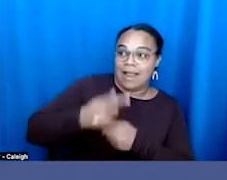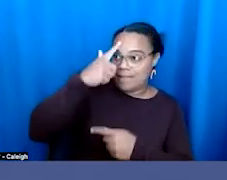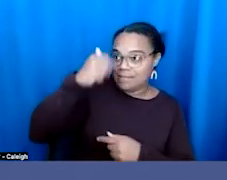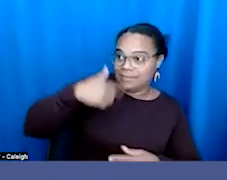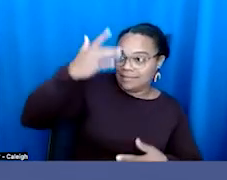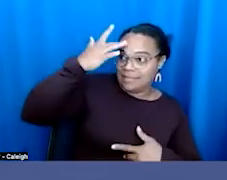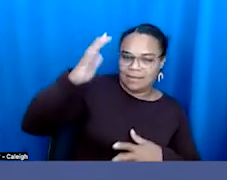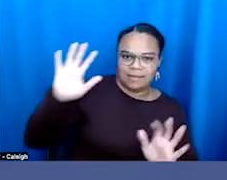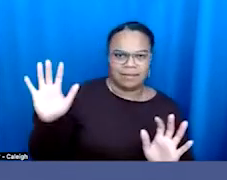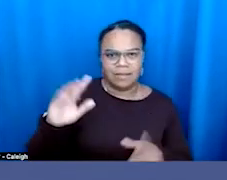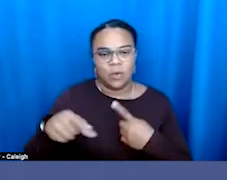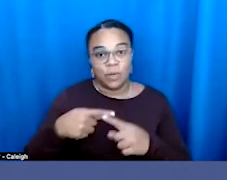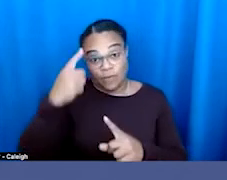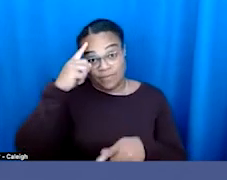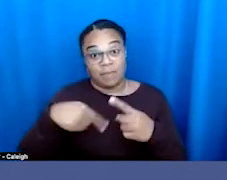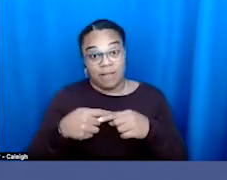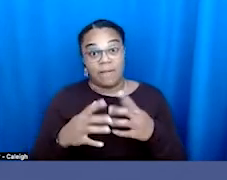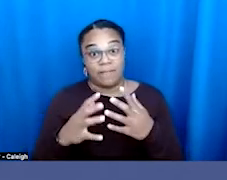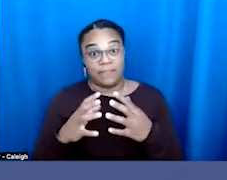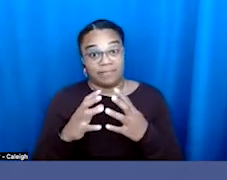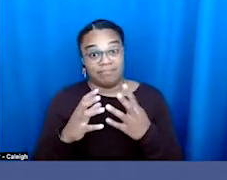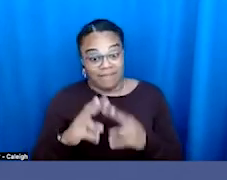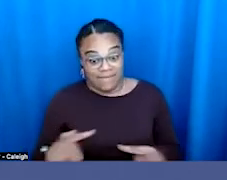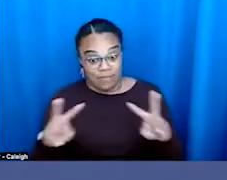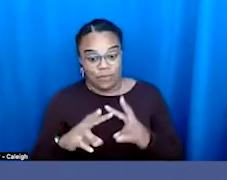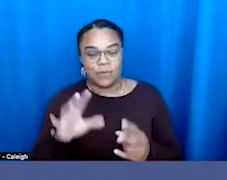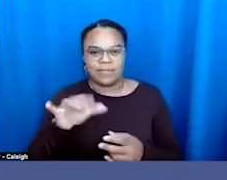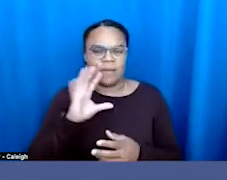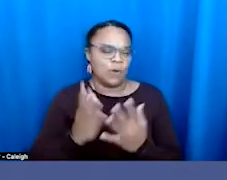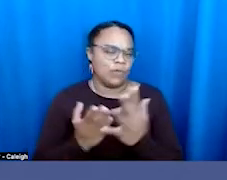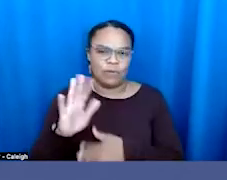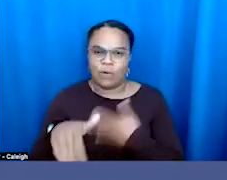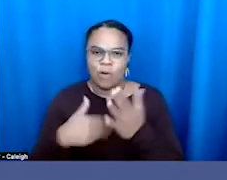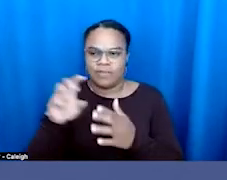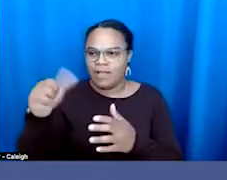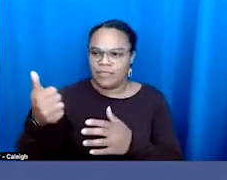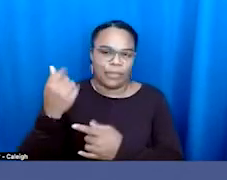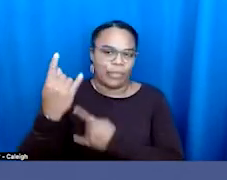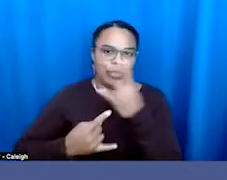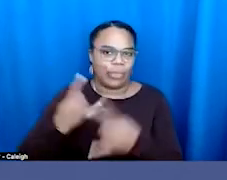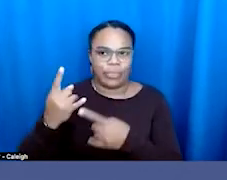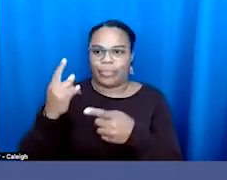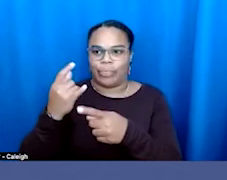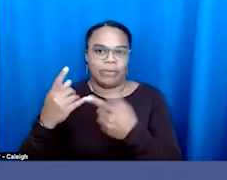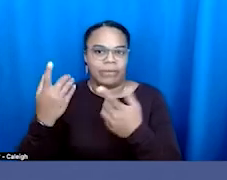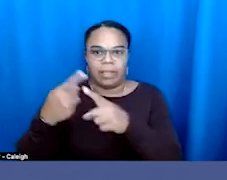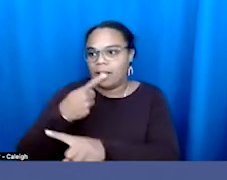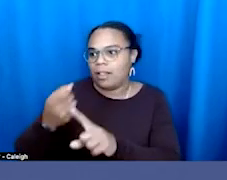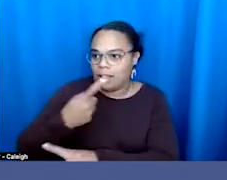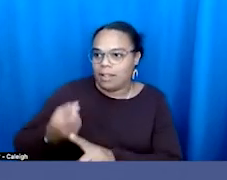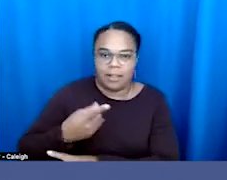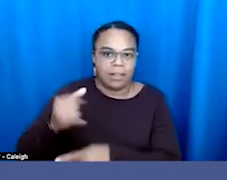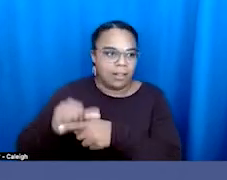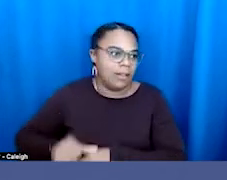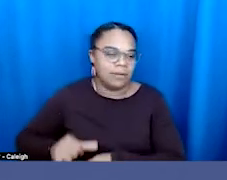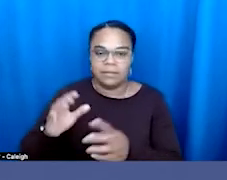value, it breaks through a lot of the other jargon and the BS that keeps us apart, and it makes